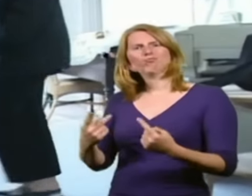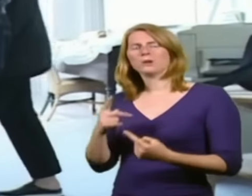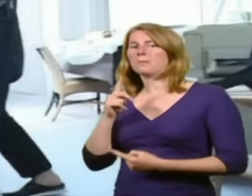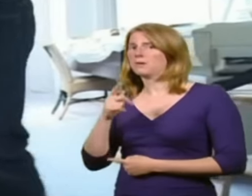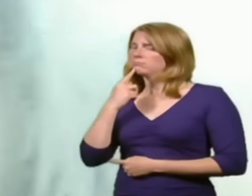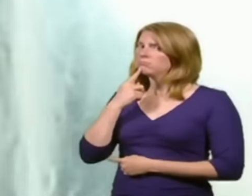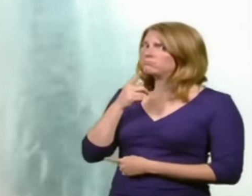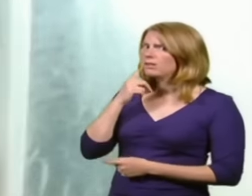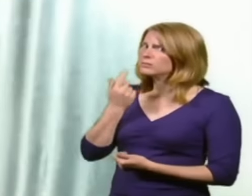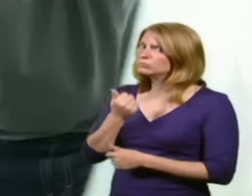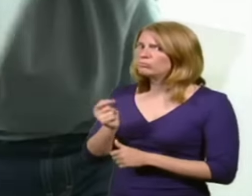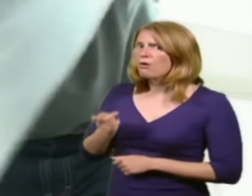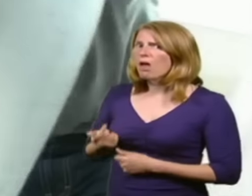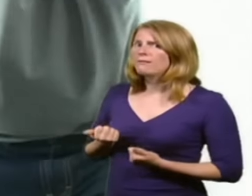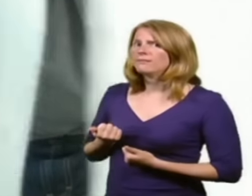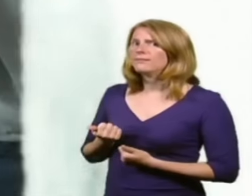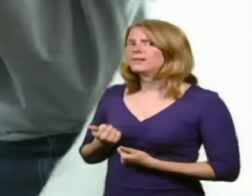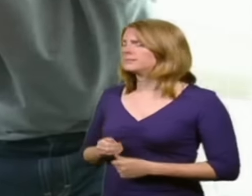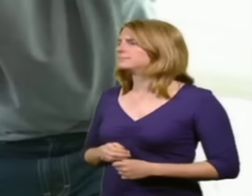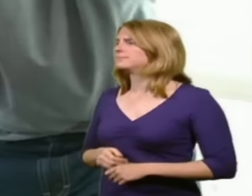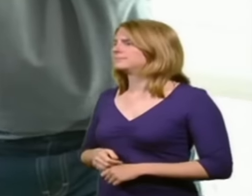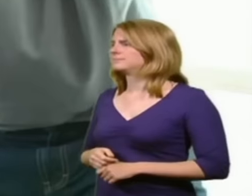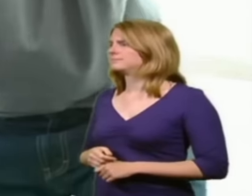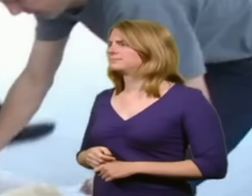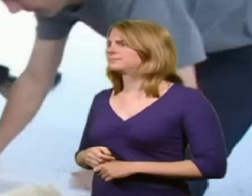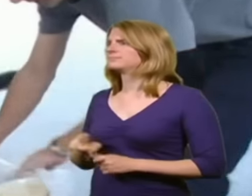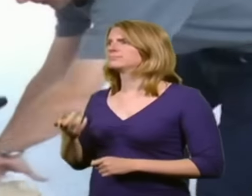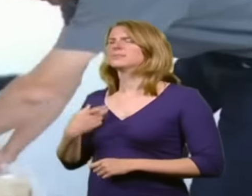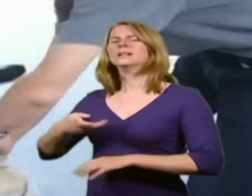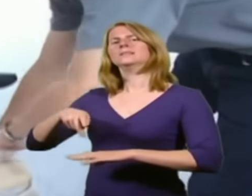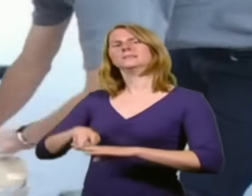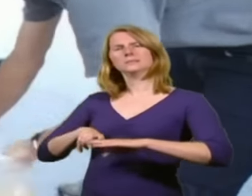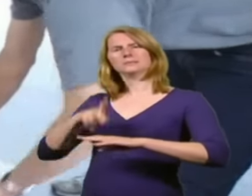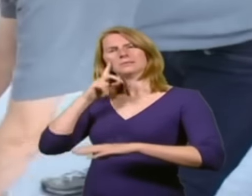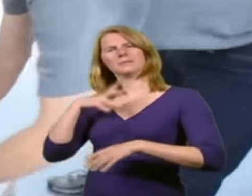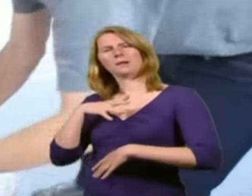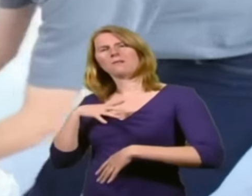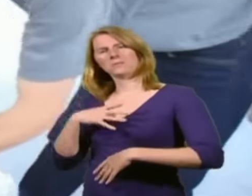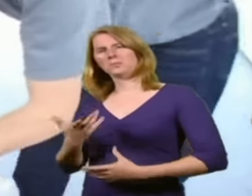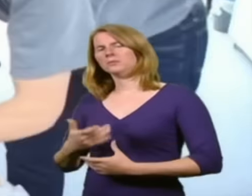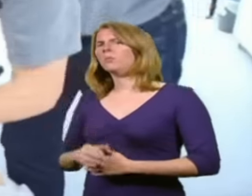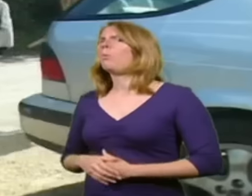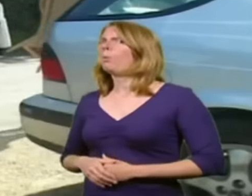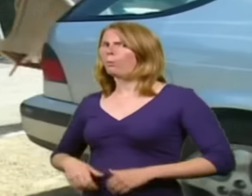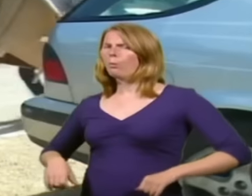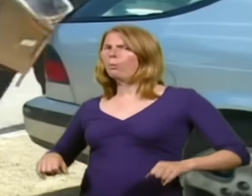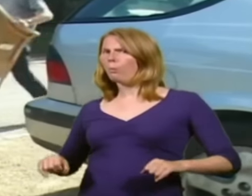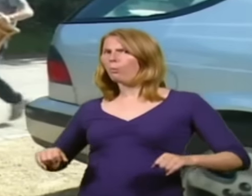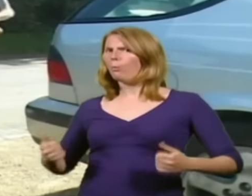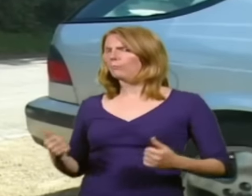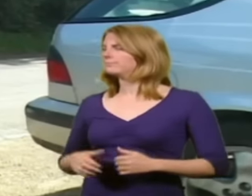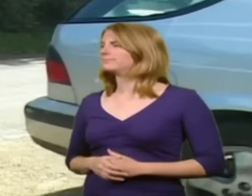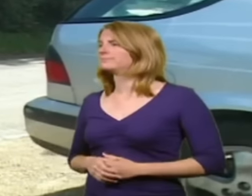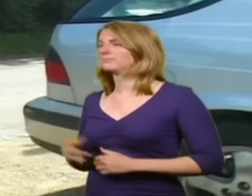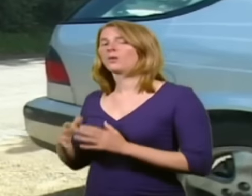While I sit in this and see how comfortable it is? What is that? Oh, I like this. Now, Will was